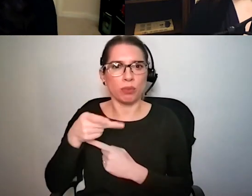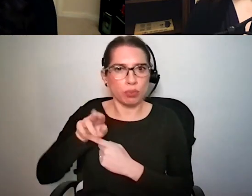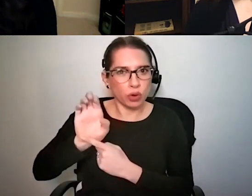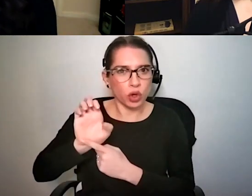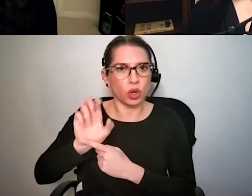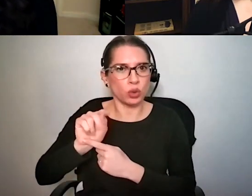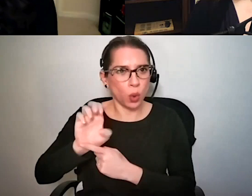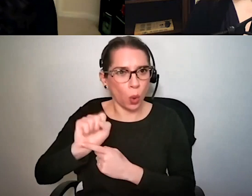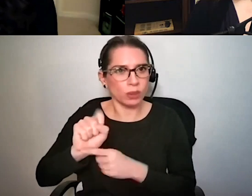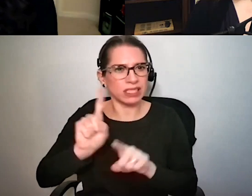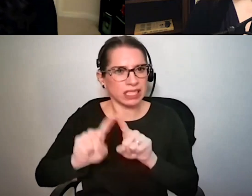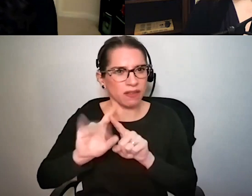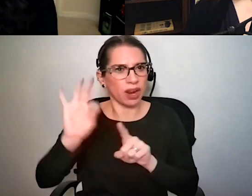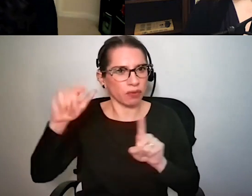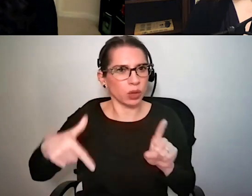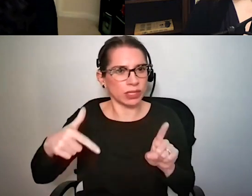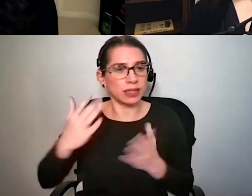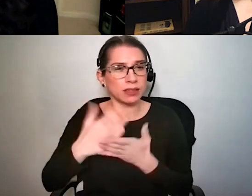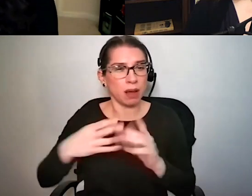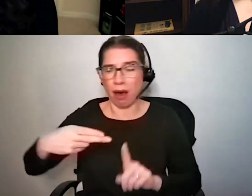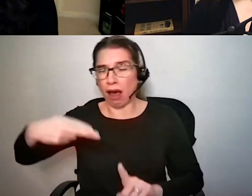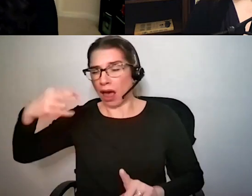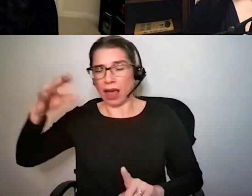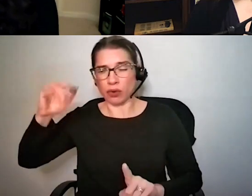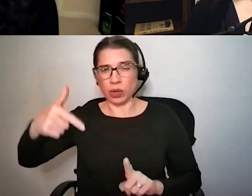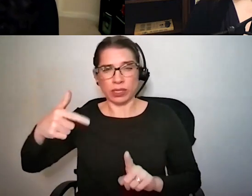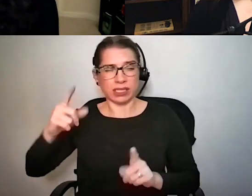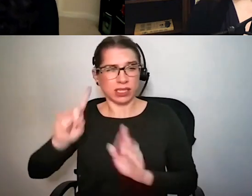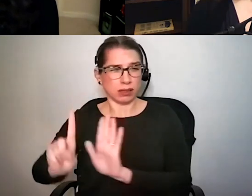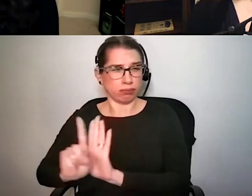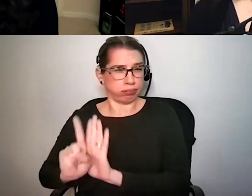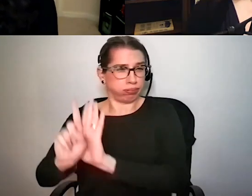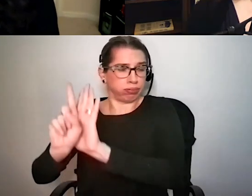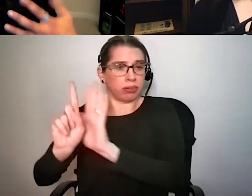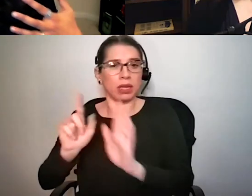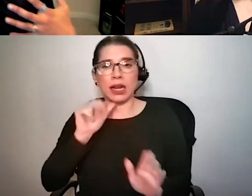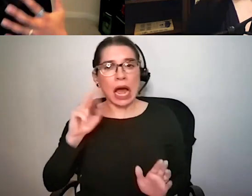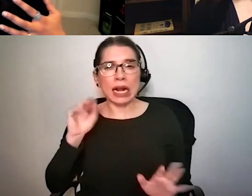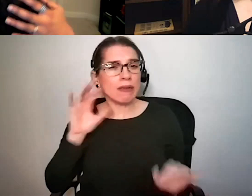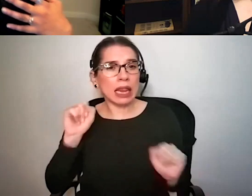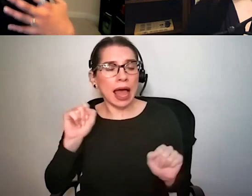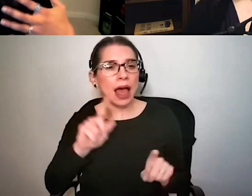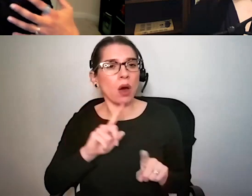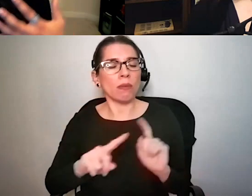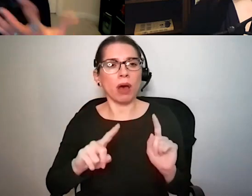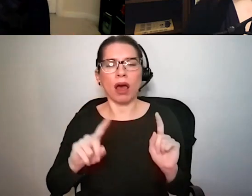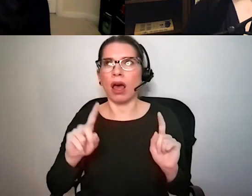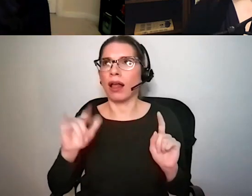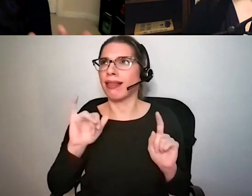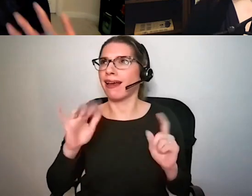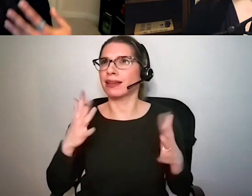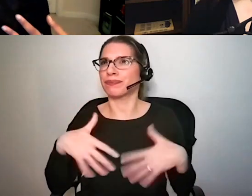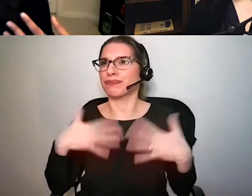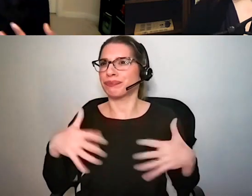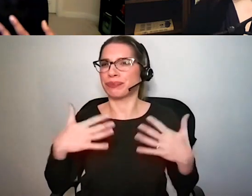when you hear a very high frequency tone even if it's not very loud the sensation I don't know